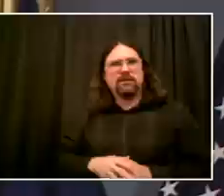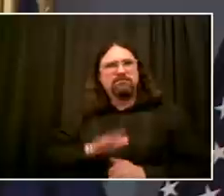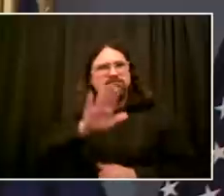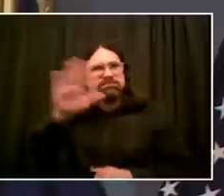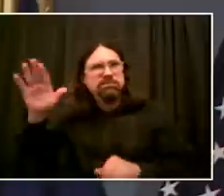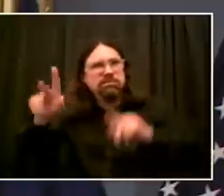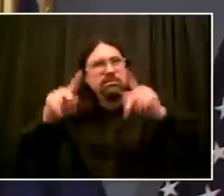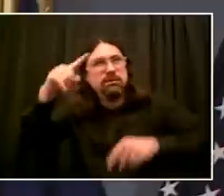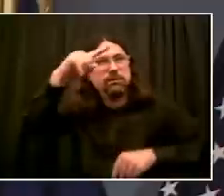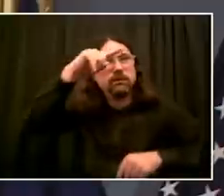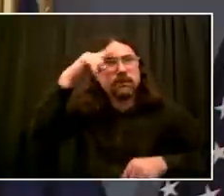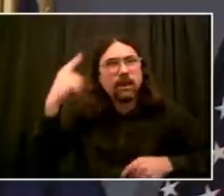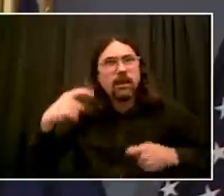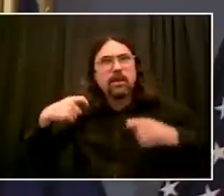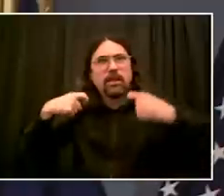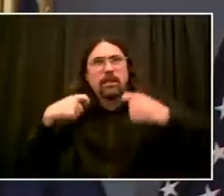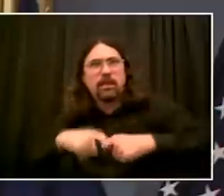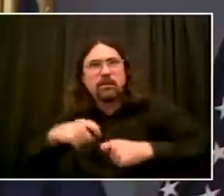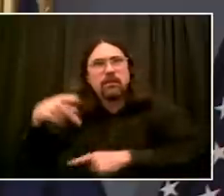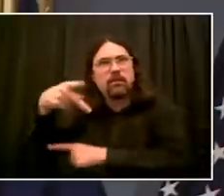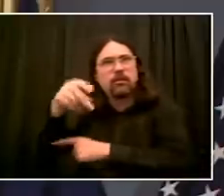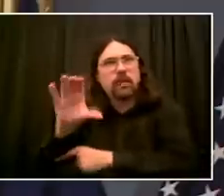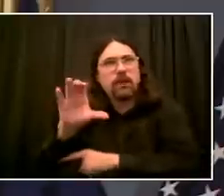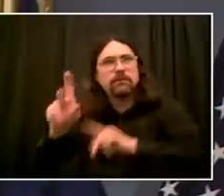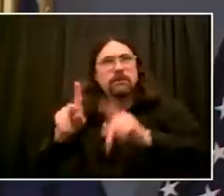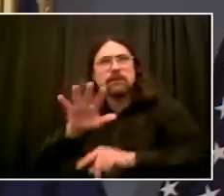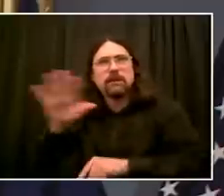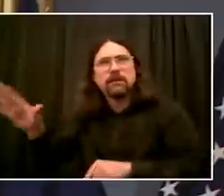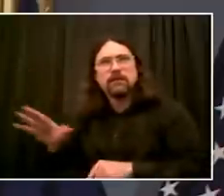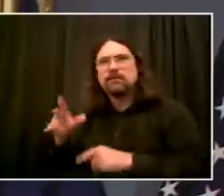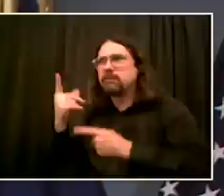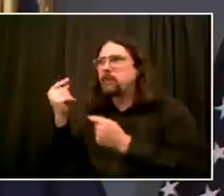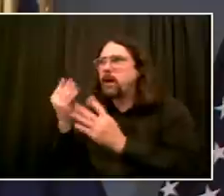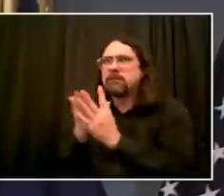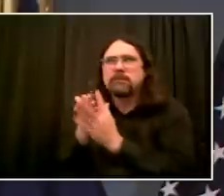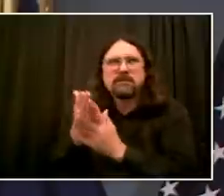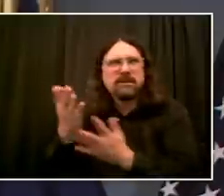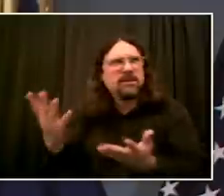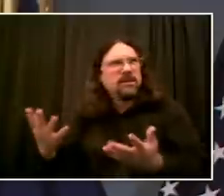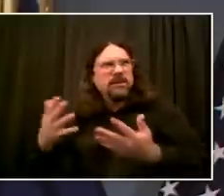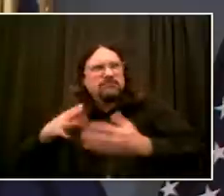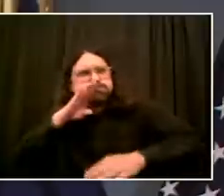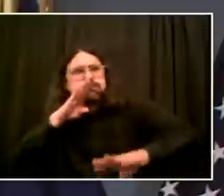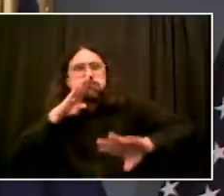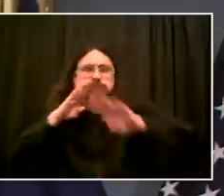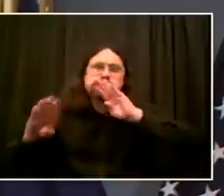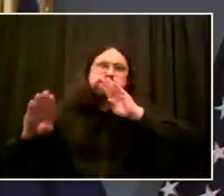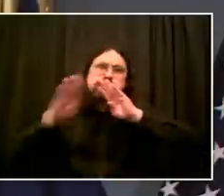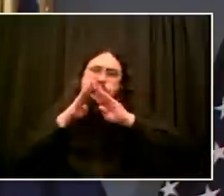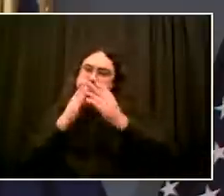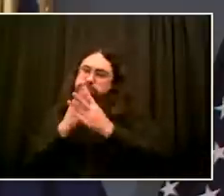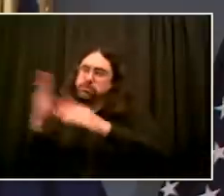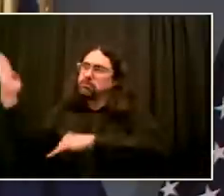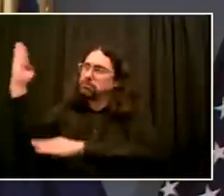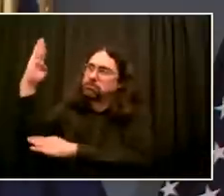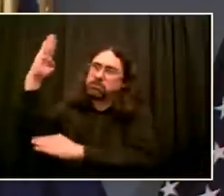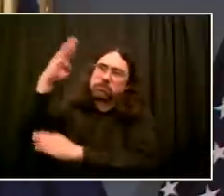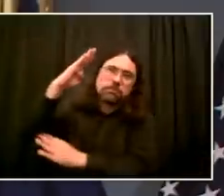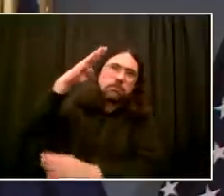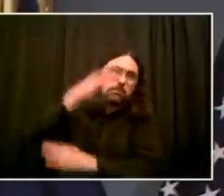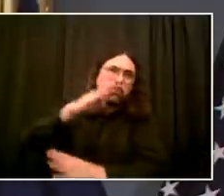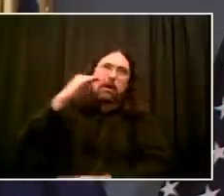son, I've experienced things that showed me many, many realities that I didn't understand the same way before.